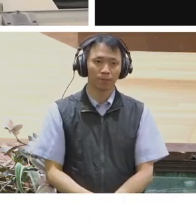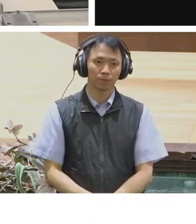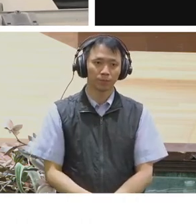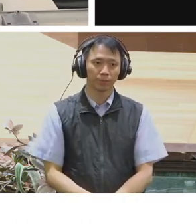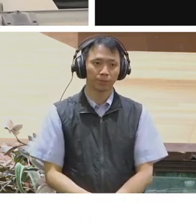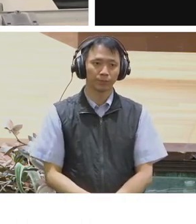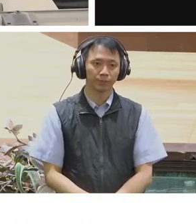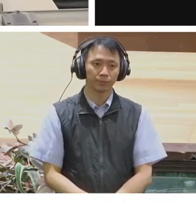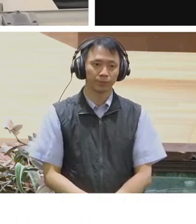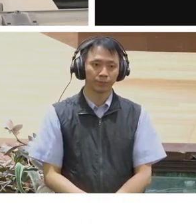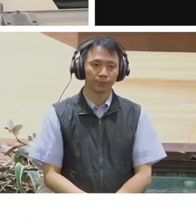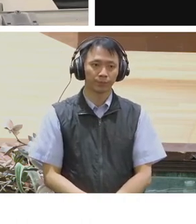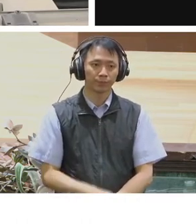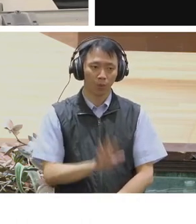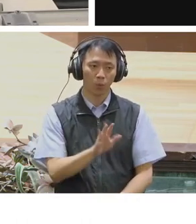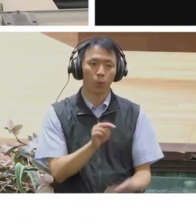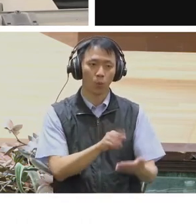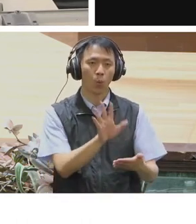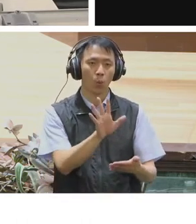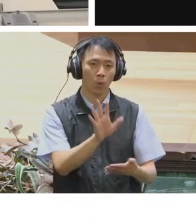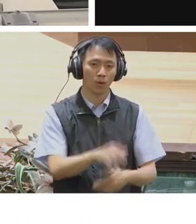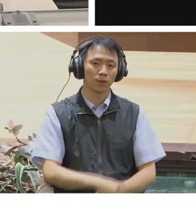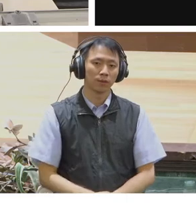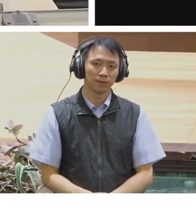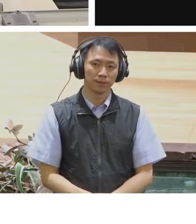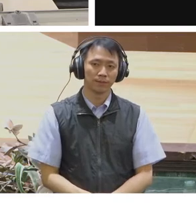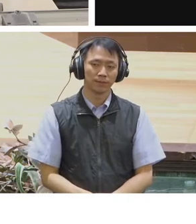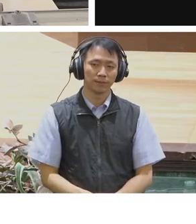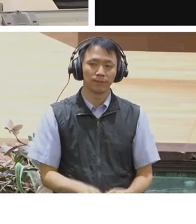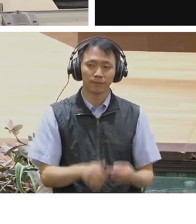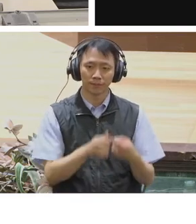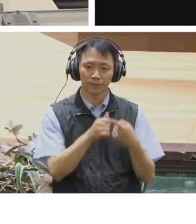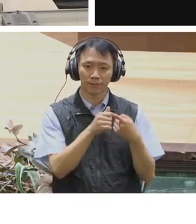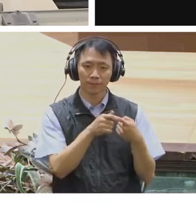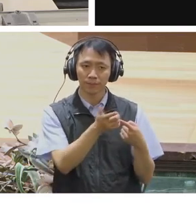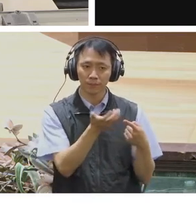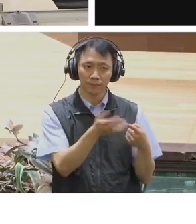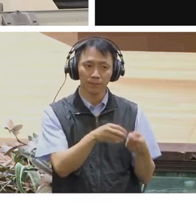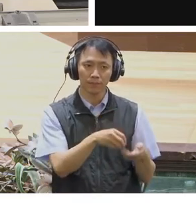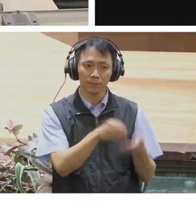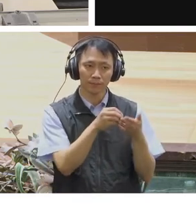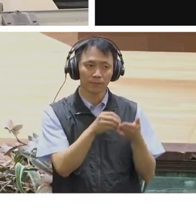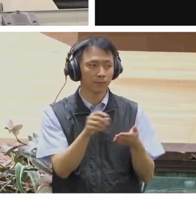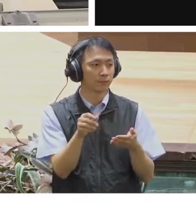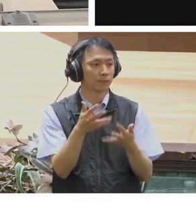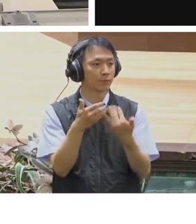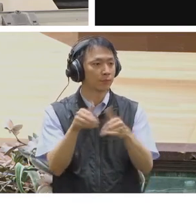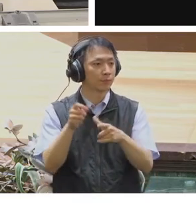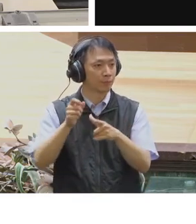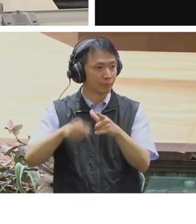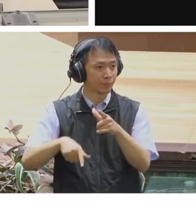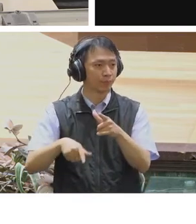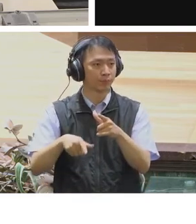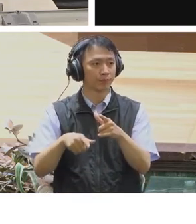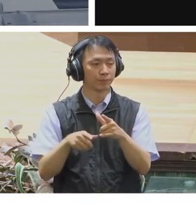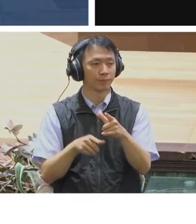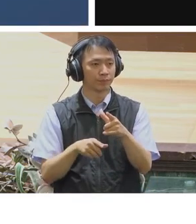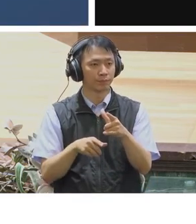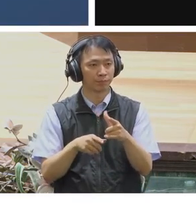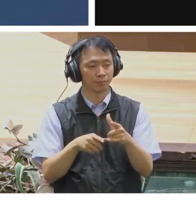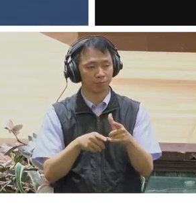I do see those questions. Yes, the first is you mentioned that Netflix uses taste preference to